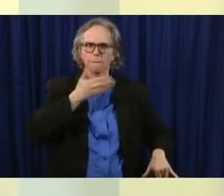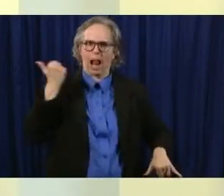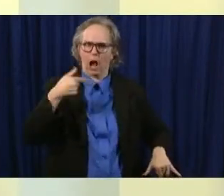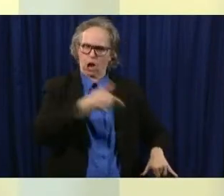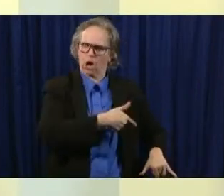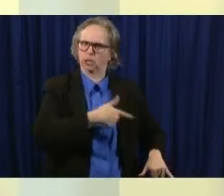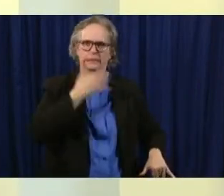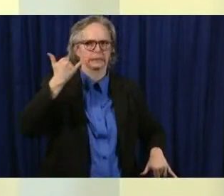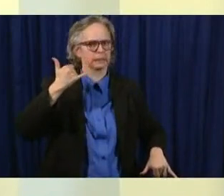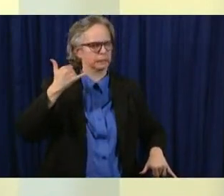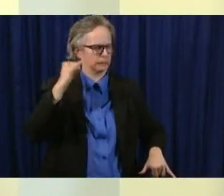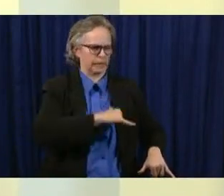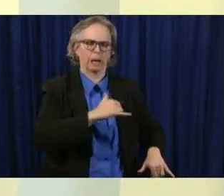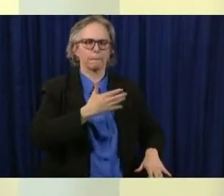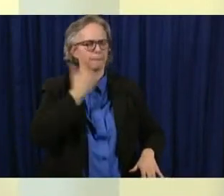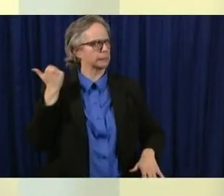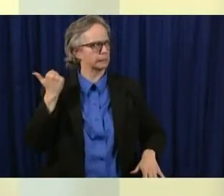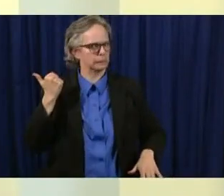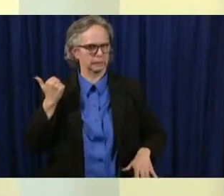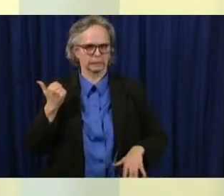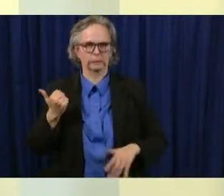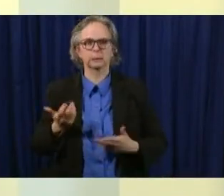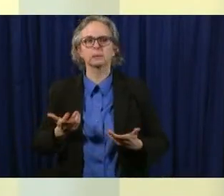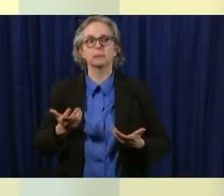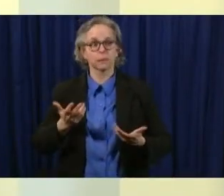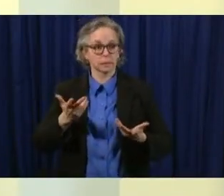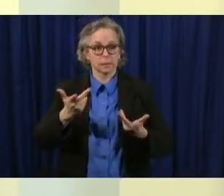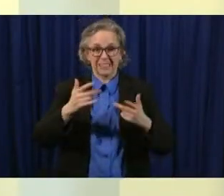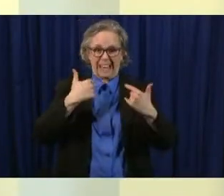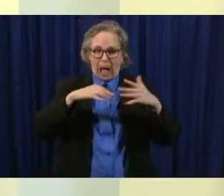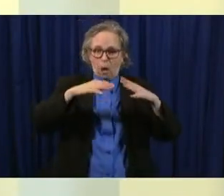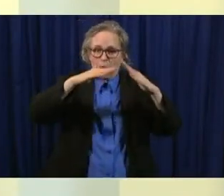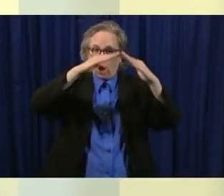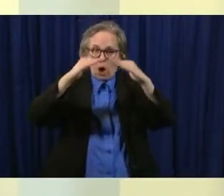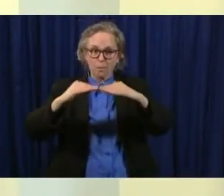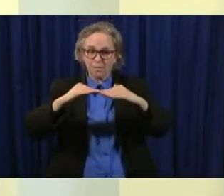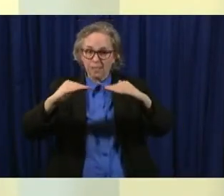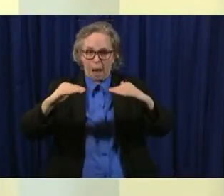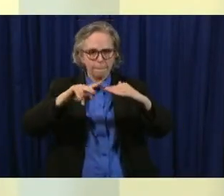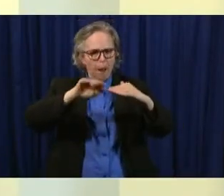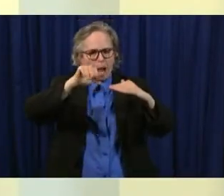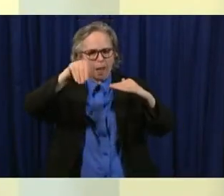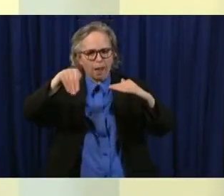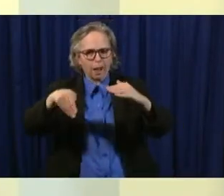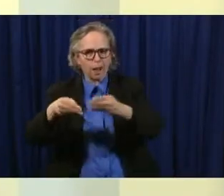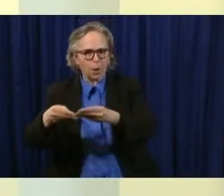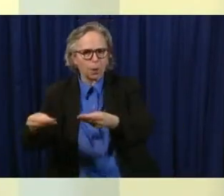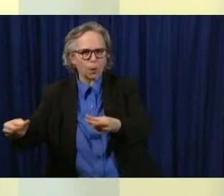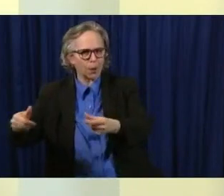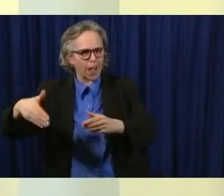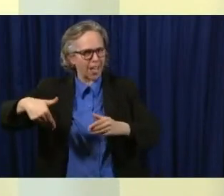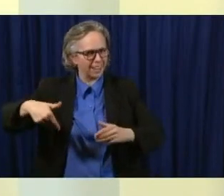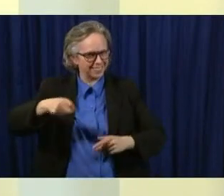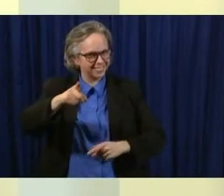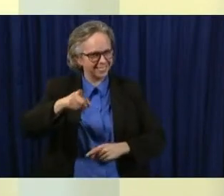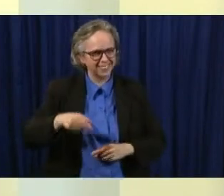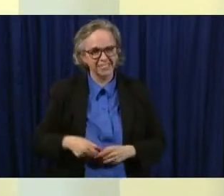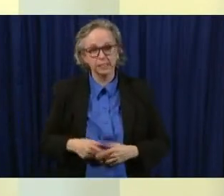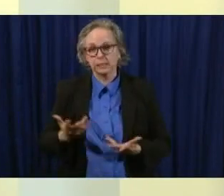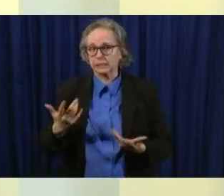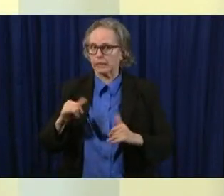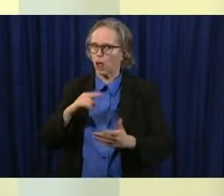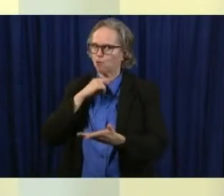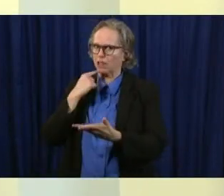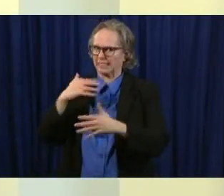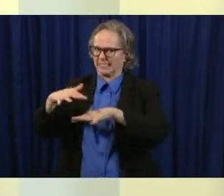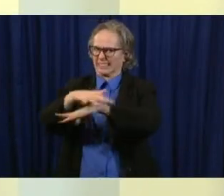flat and not really out of the woods yet and so i think in any way we're going to be talking a lot about healthier at home